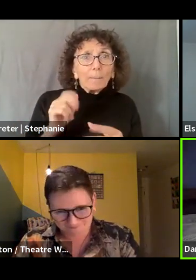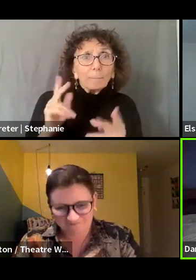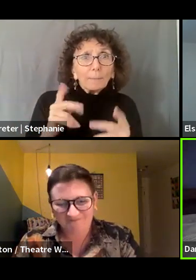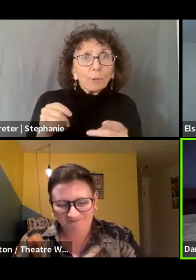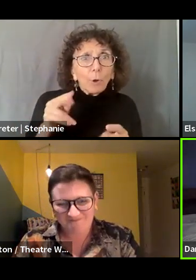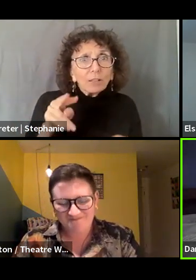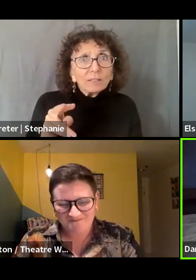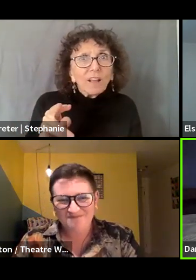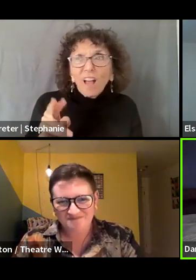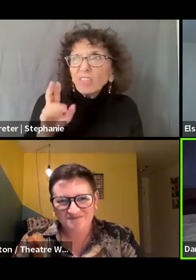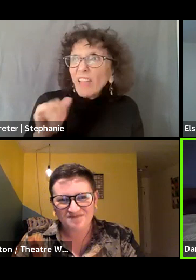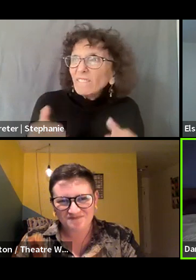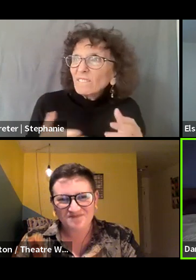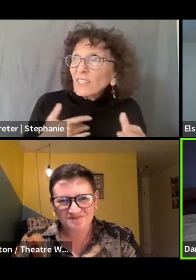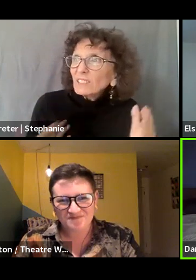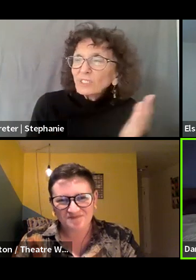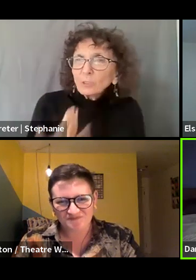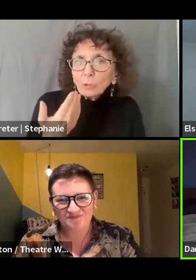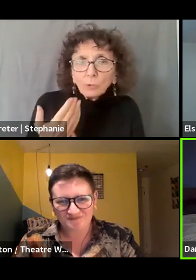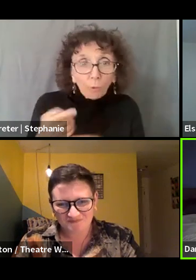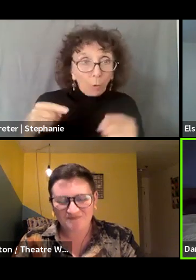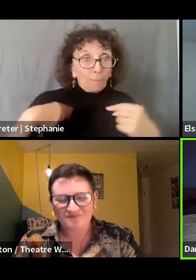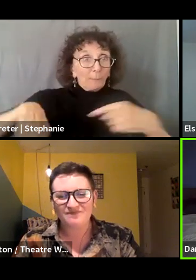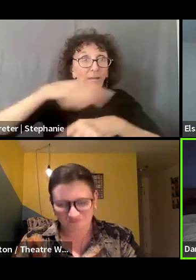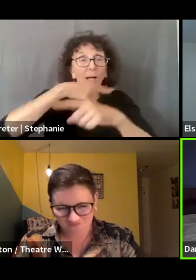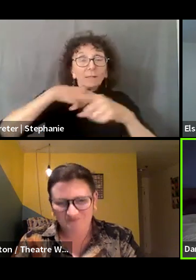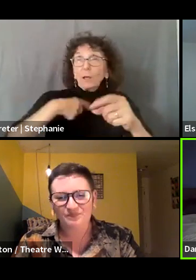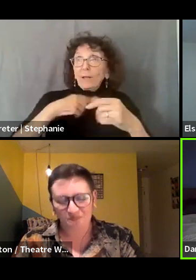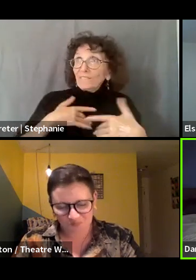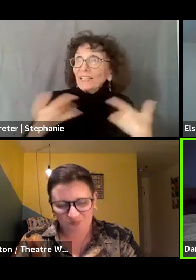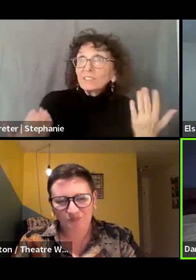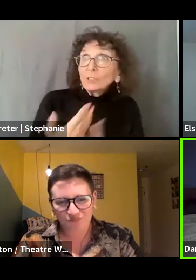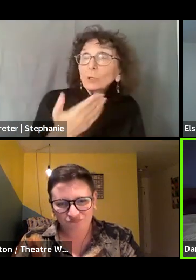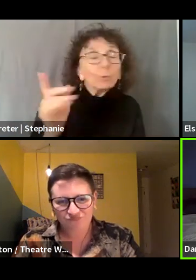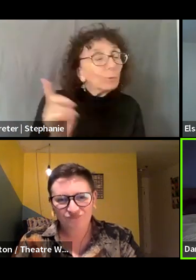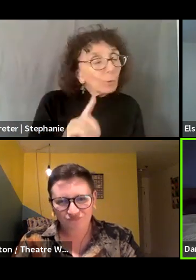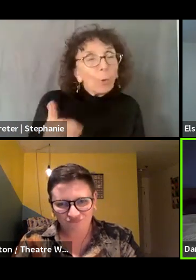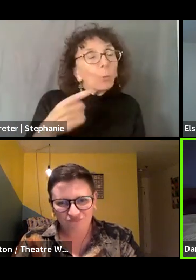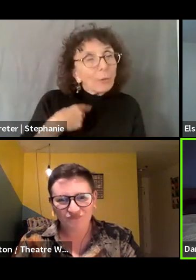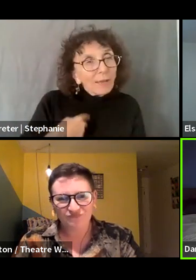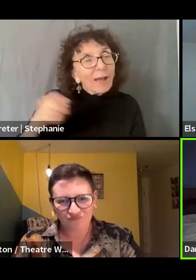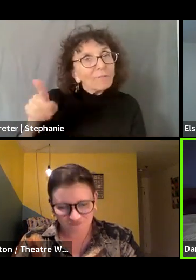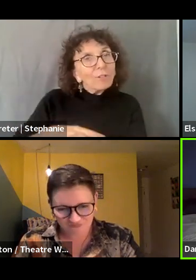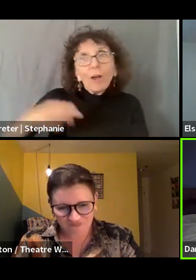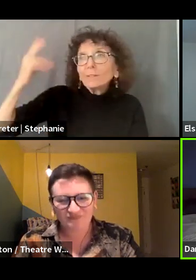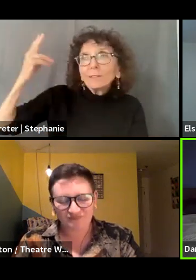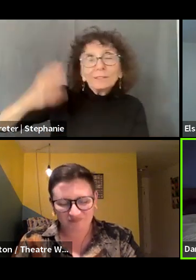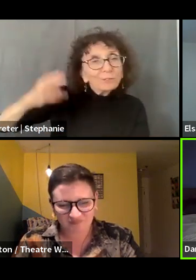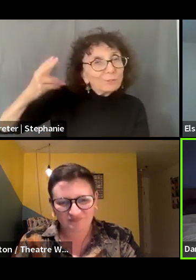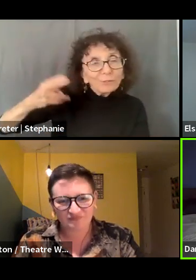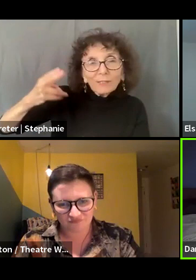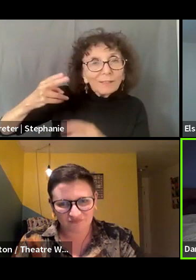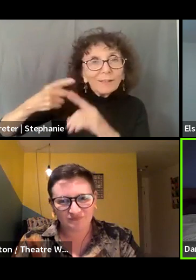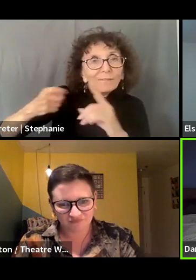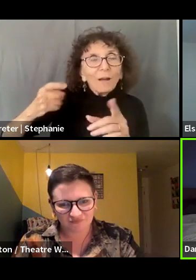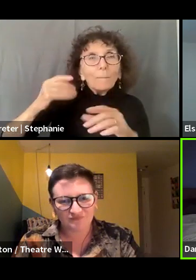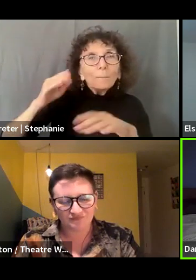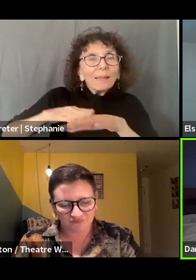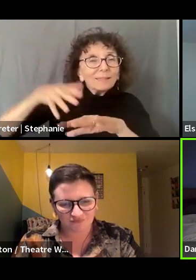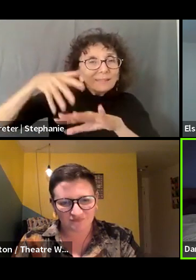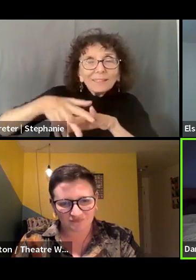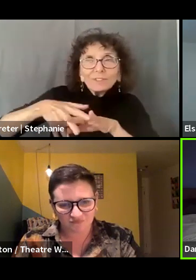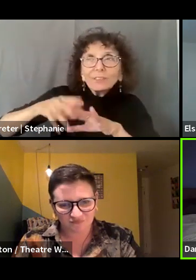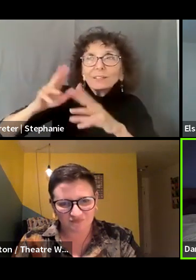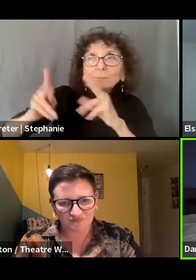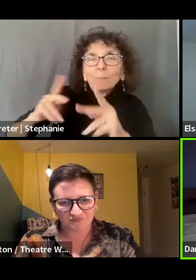us, right, that we're pulling on long legacies and traditions ranging back from like Indigenous knowledge to like people on the